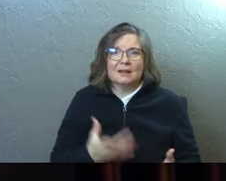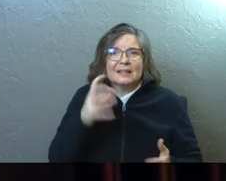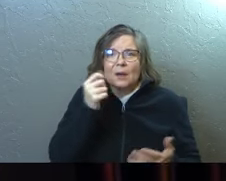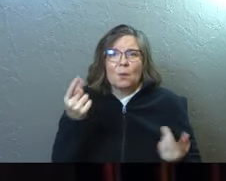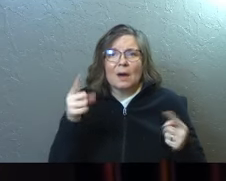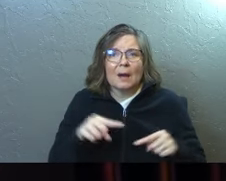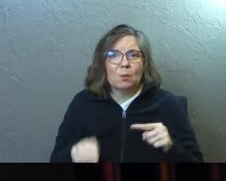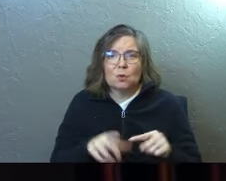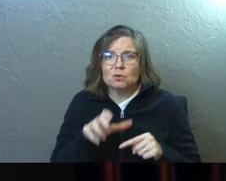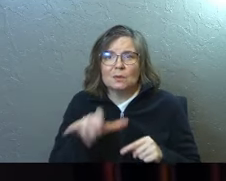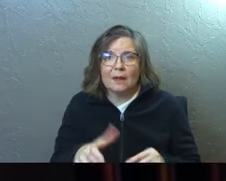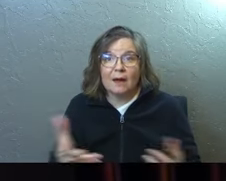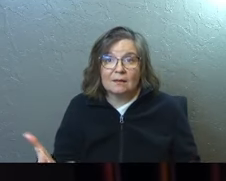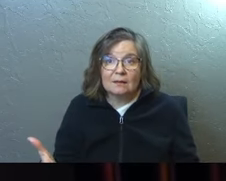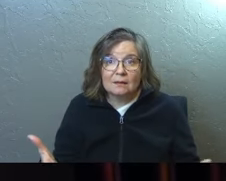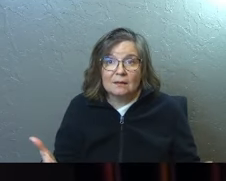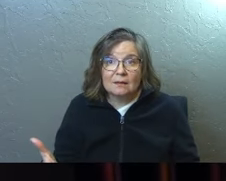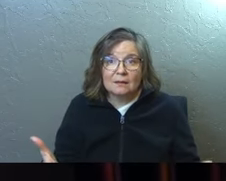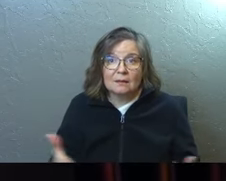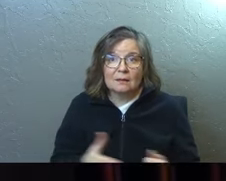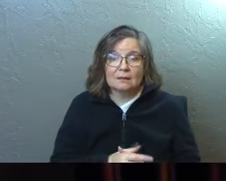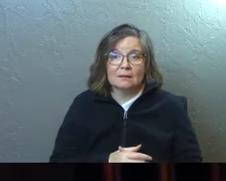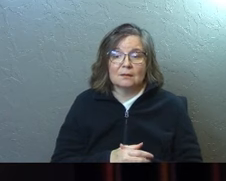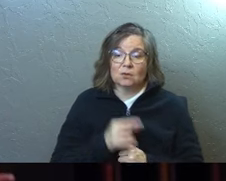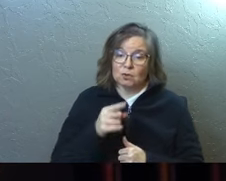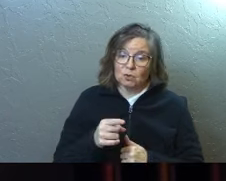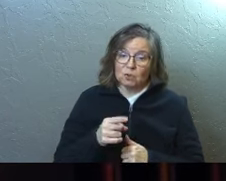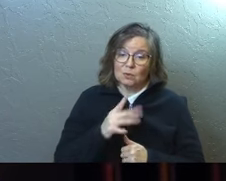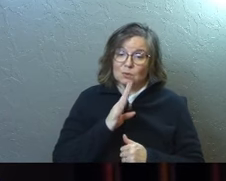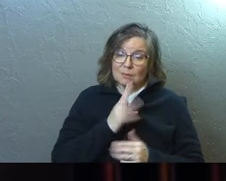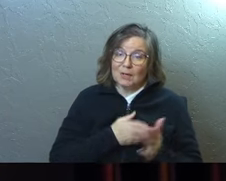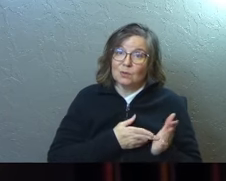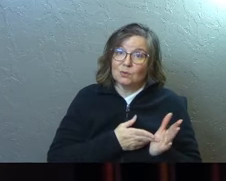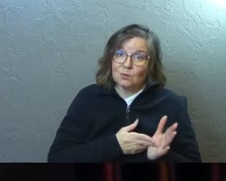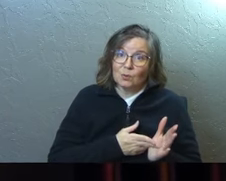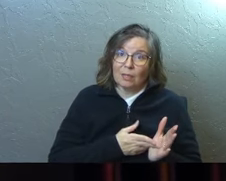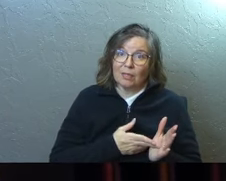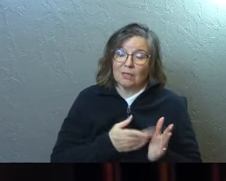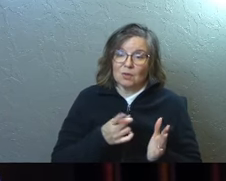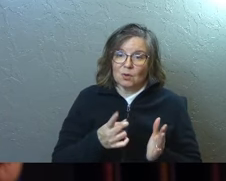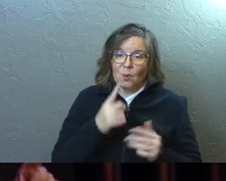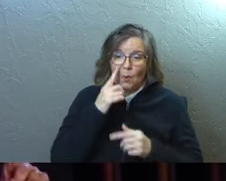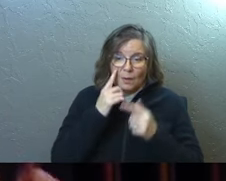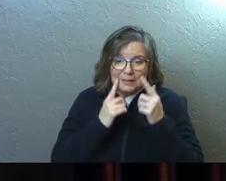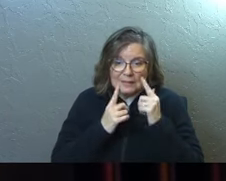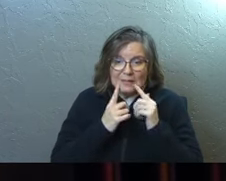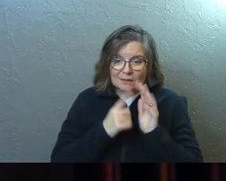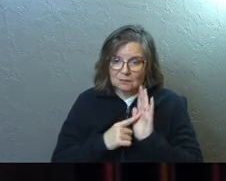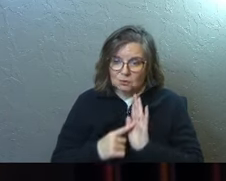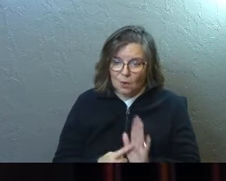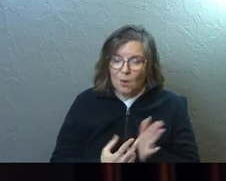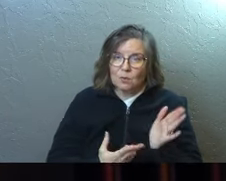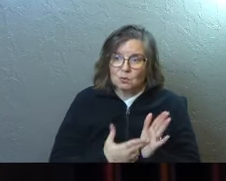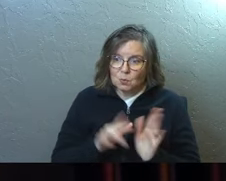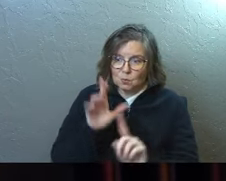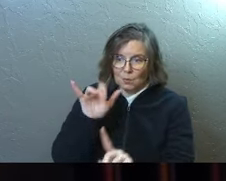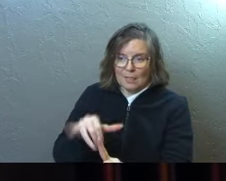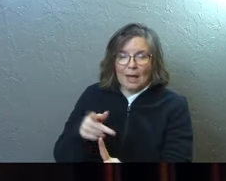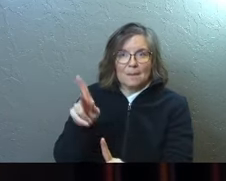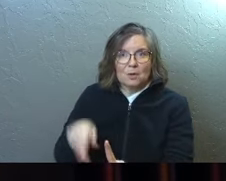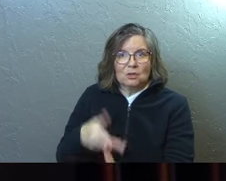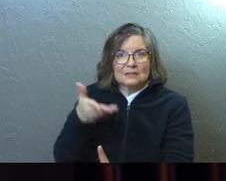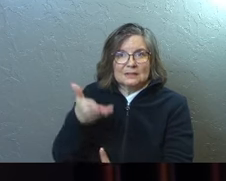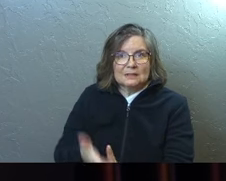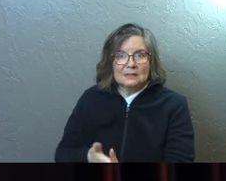Guess what happens when you do that? You speak a truth. Your tears speak a truth to that person.